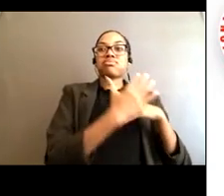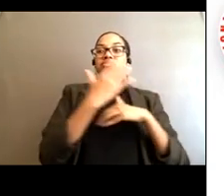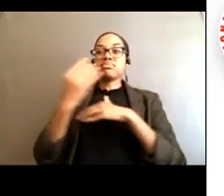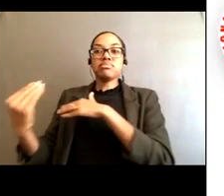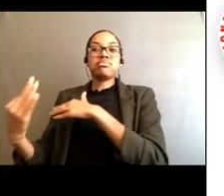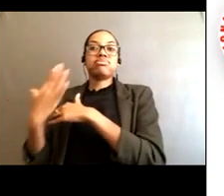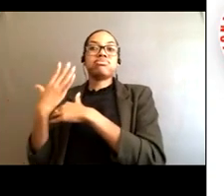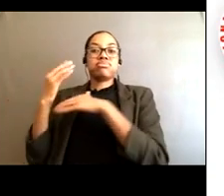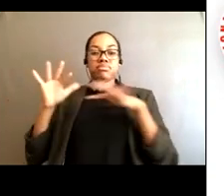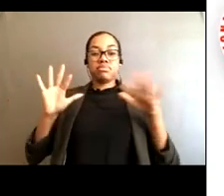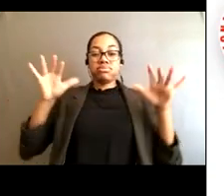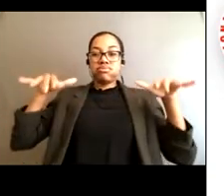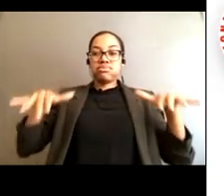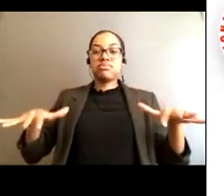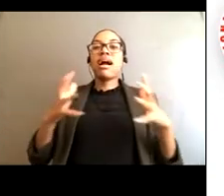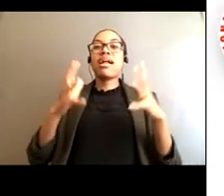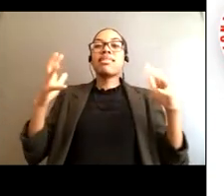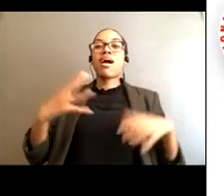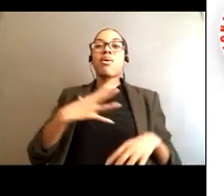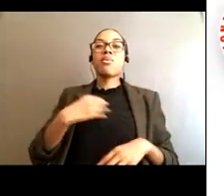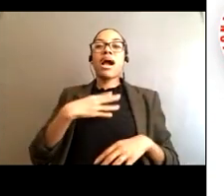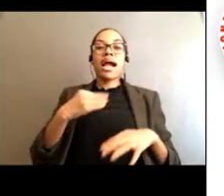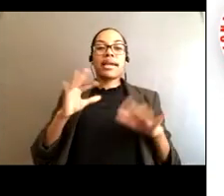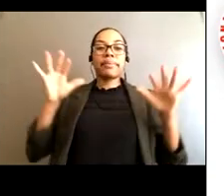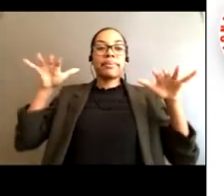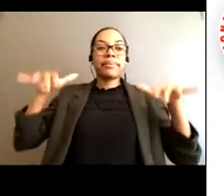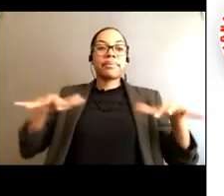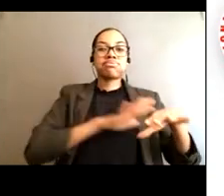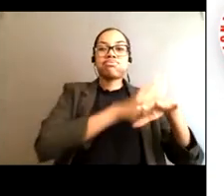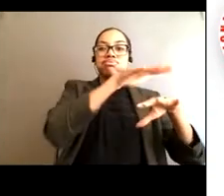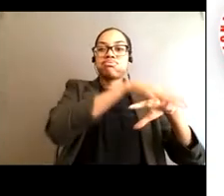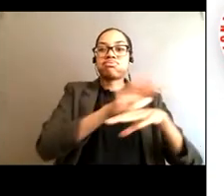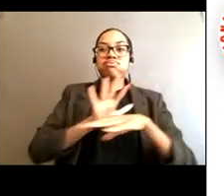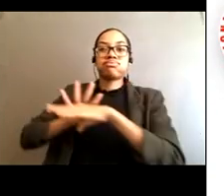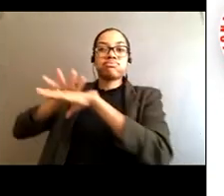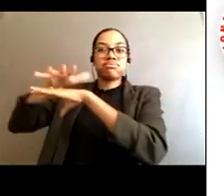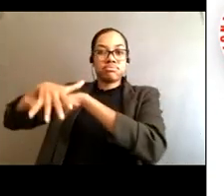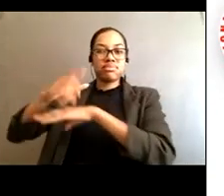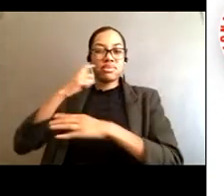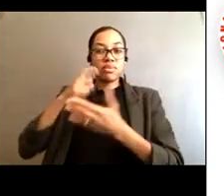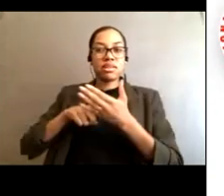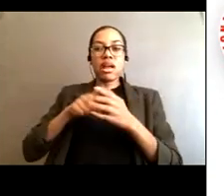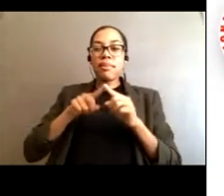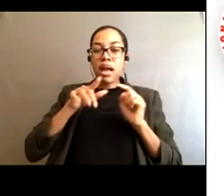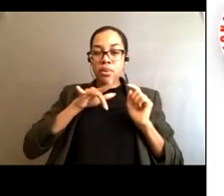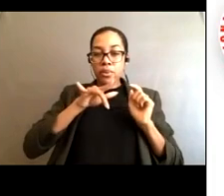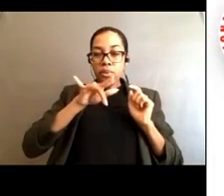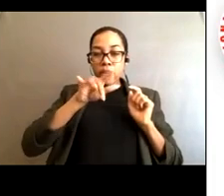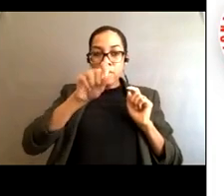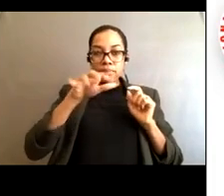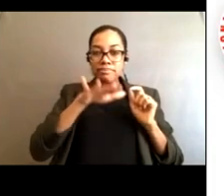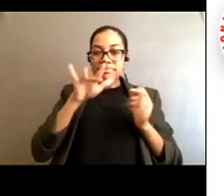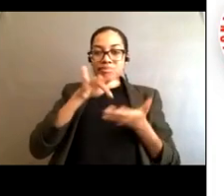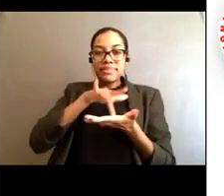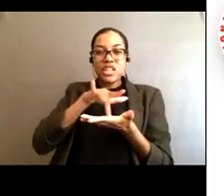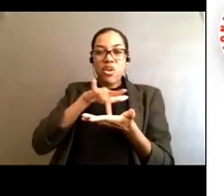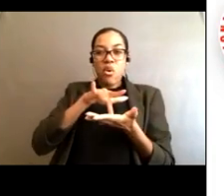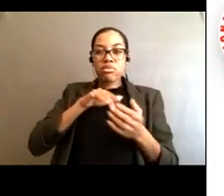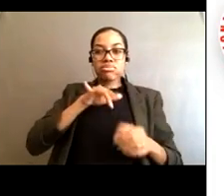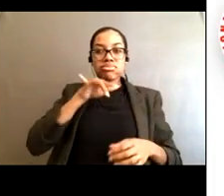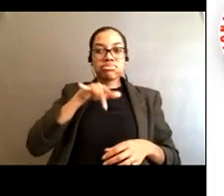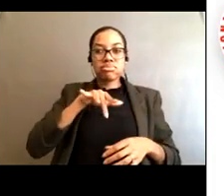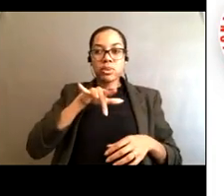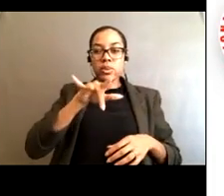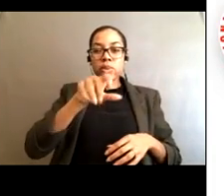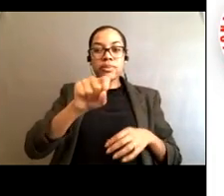waves have crashed. But right there in the middle where it's a little bit darker and the arrows are pointing,